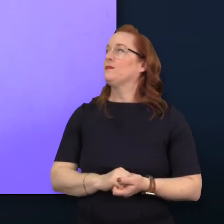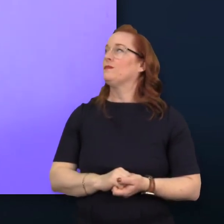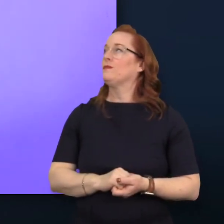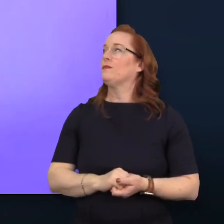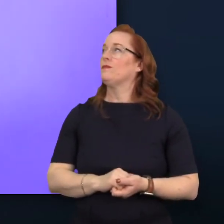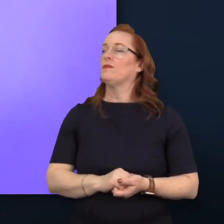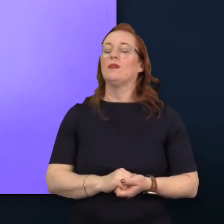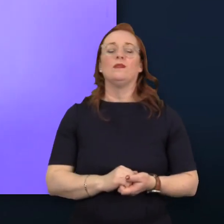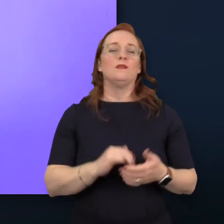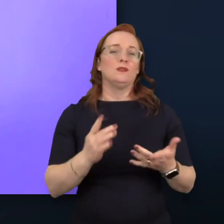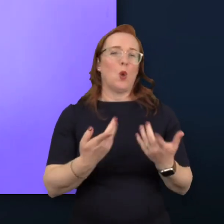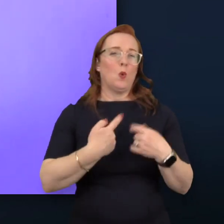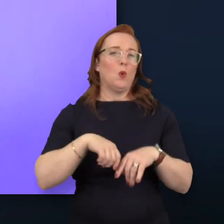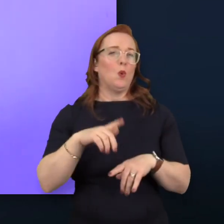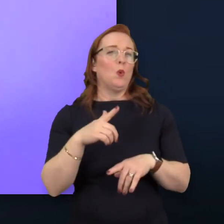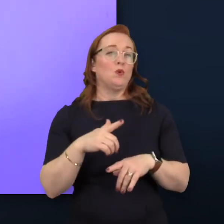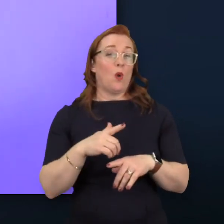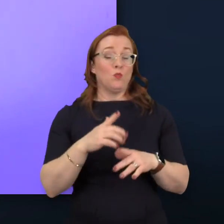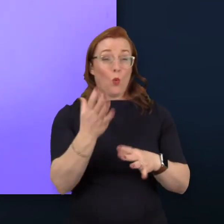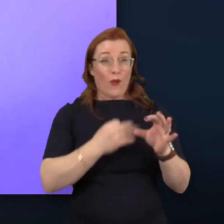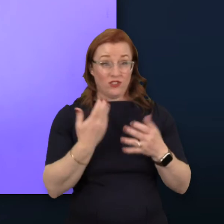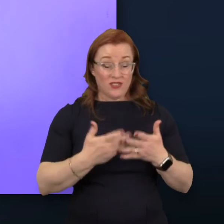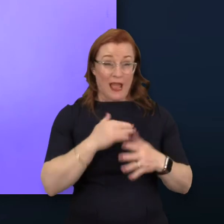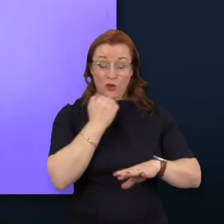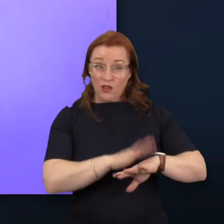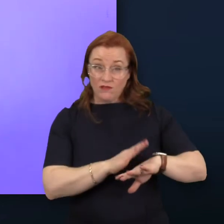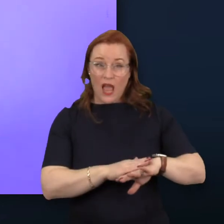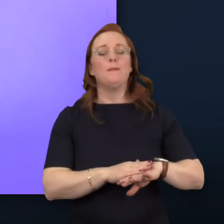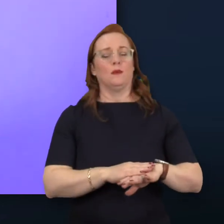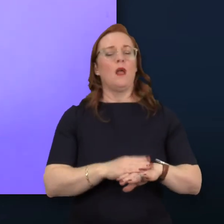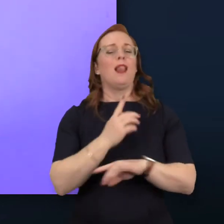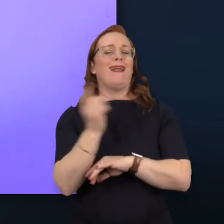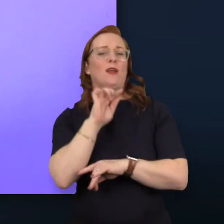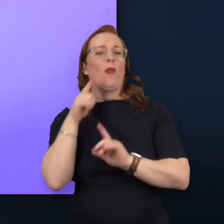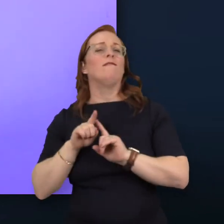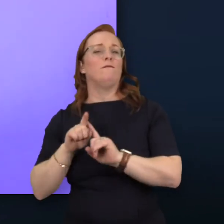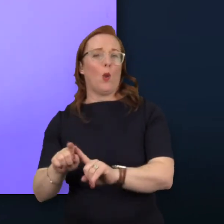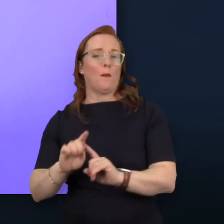We'll pick up any questions we can't answer now because time is limited afterwards.